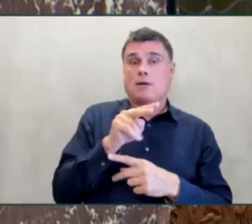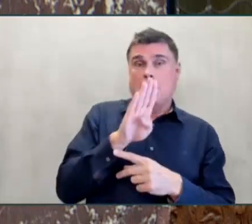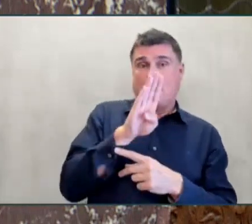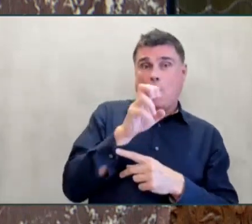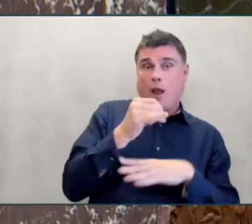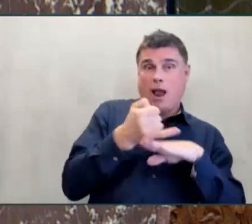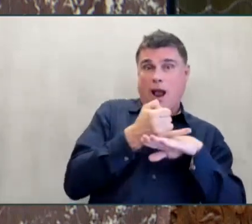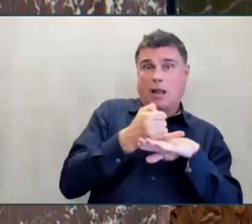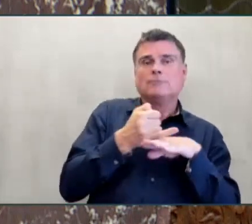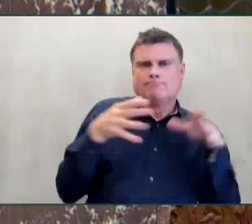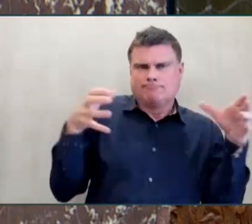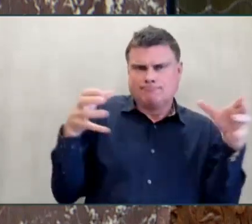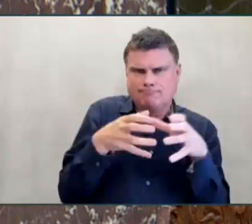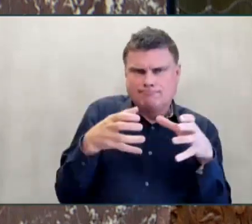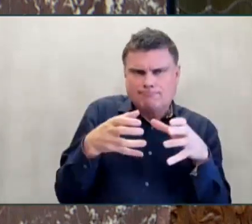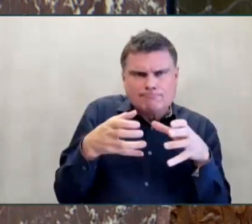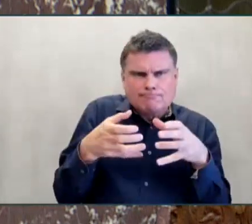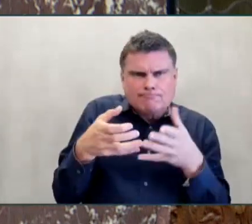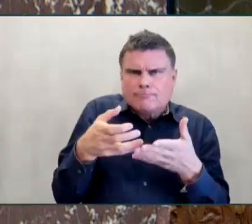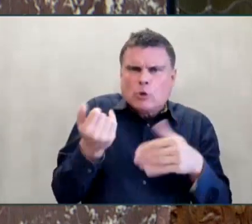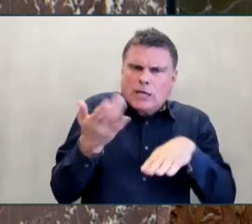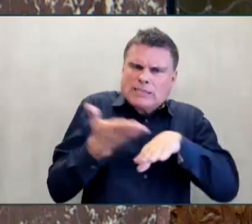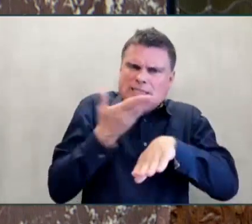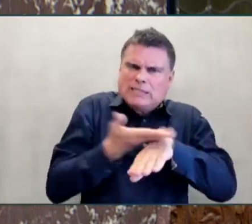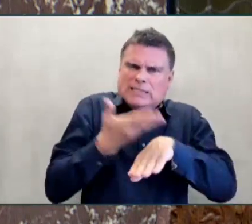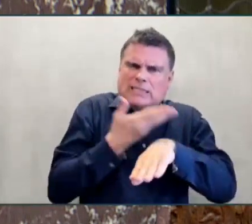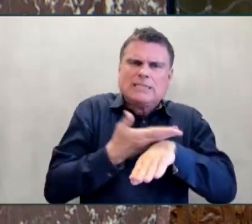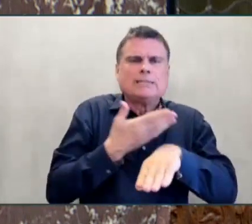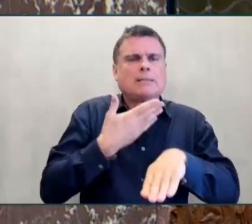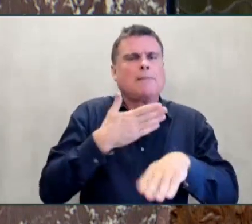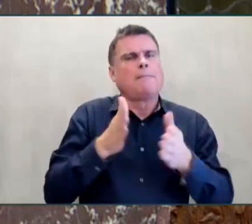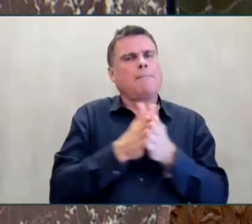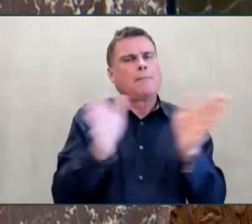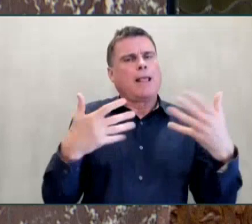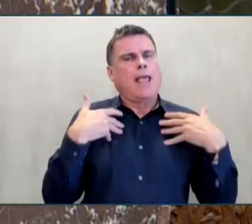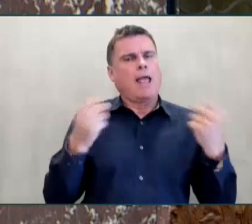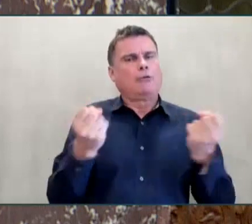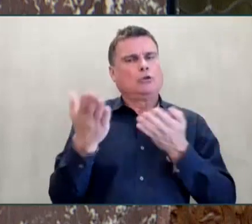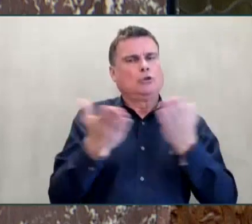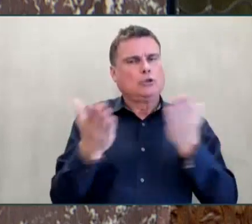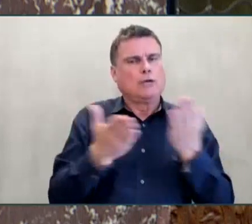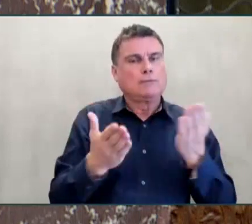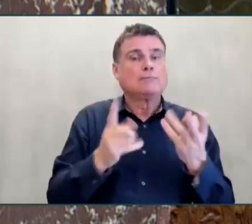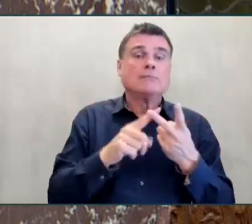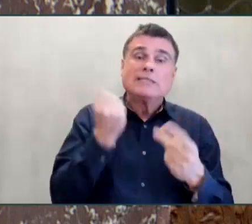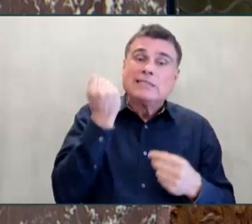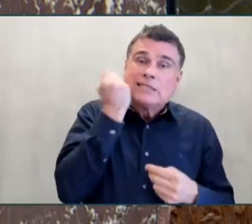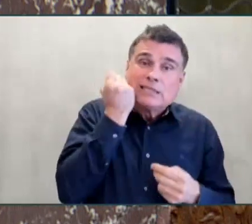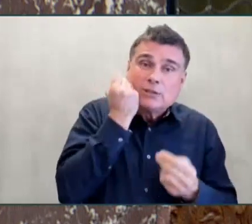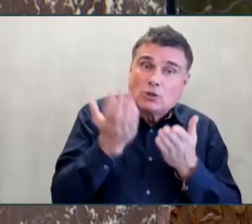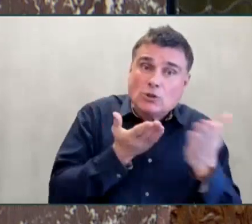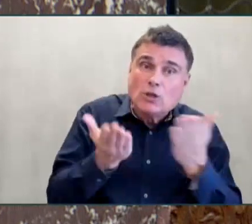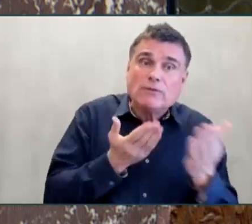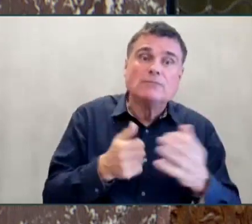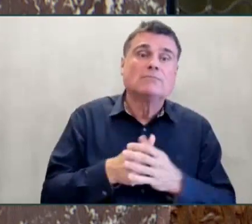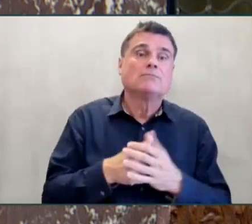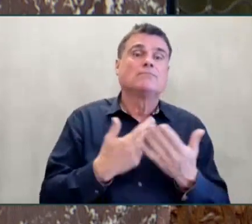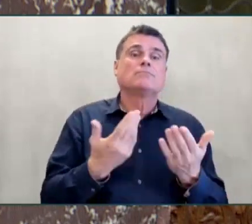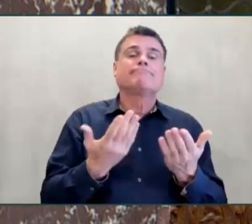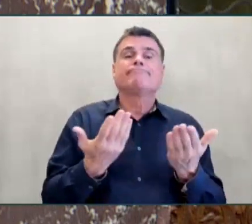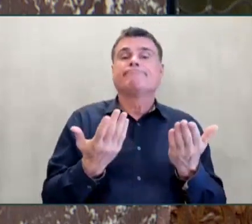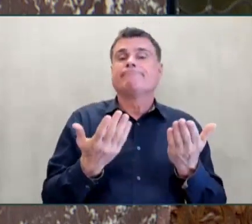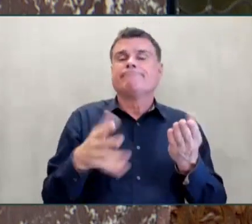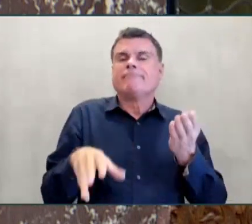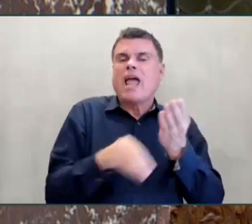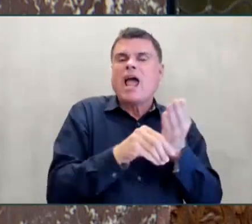dental health, as well as ancillary services. After years of planning, constant fundraisers and the efforts of